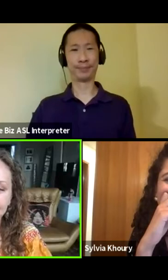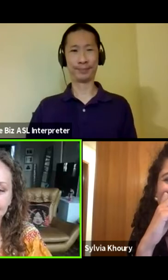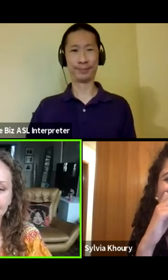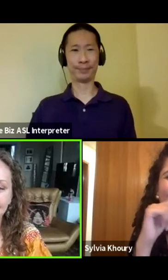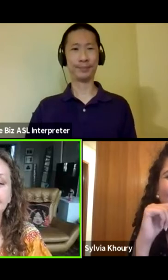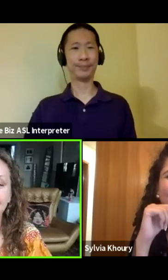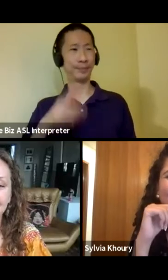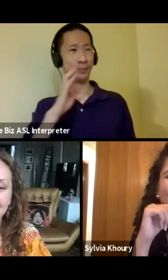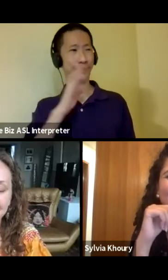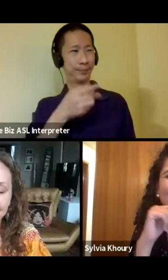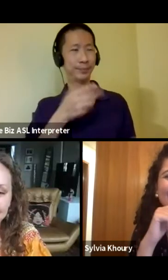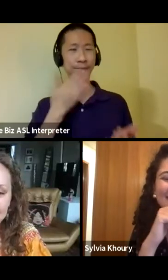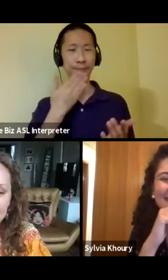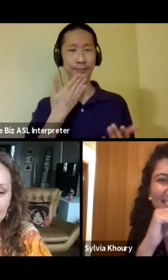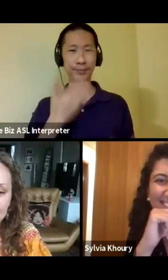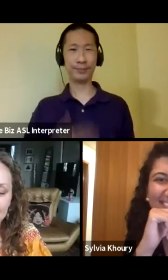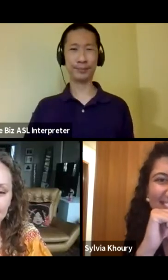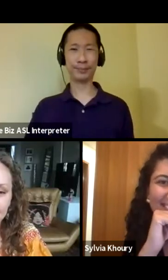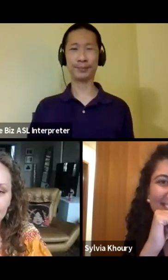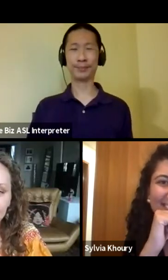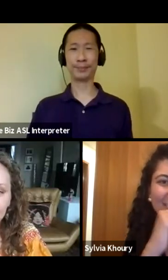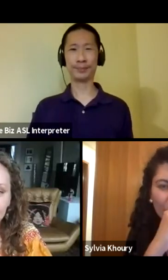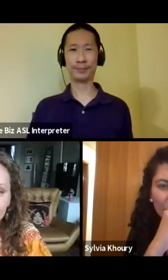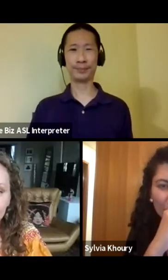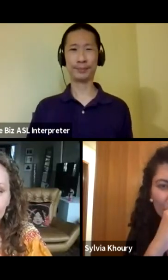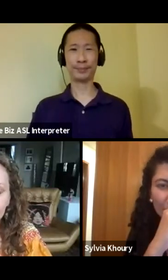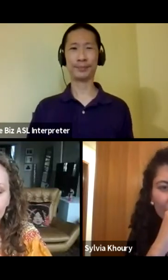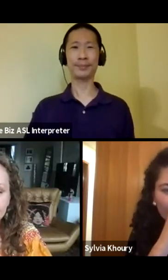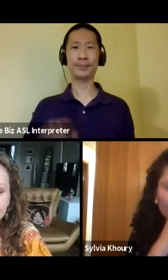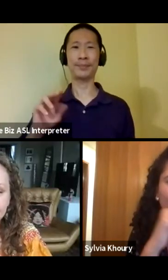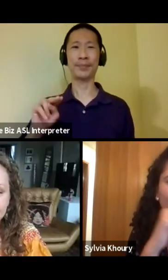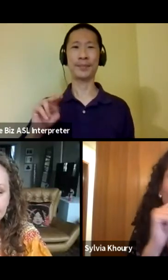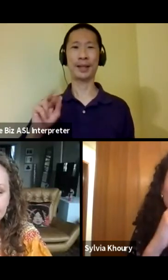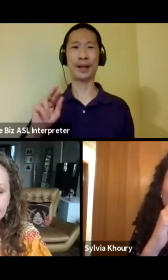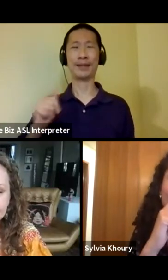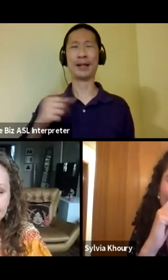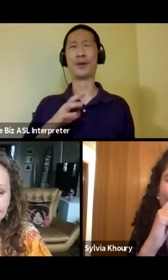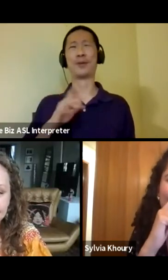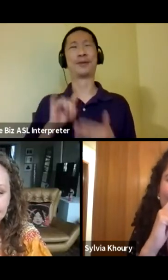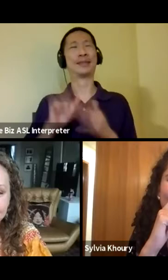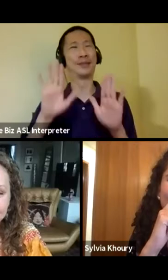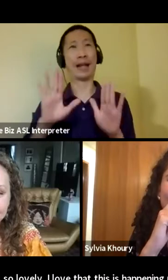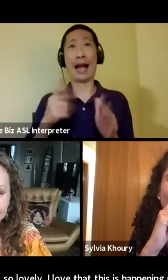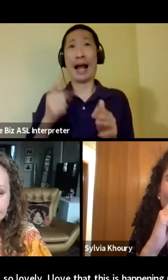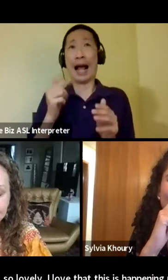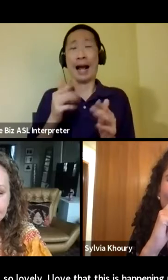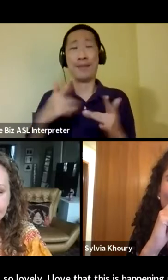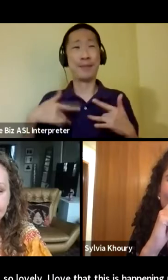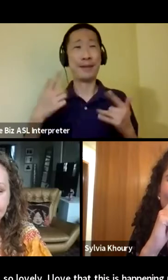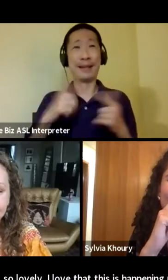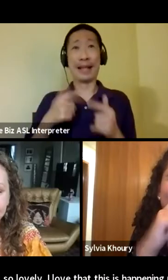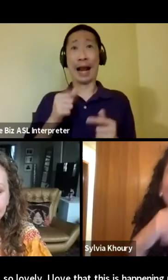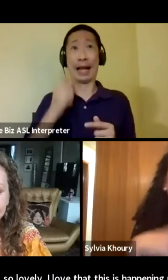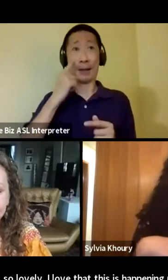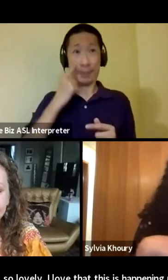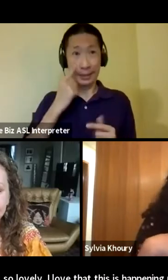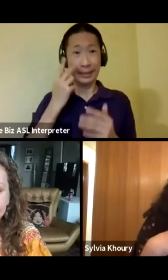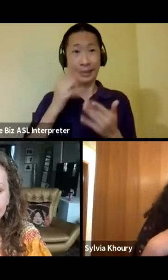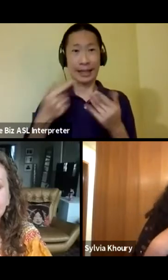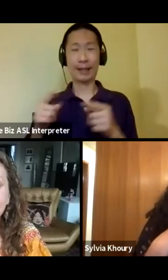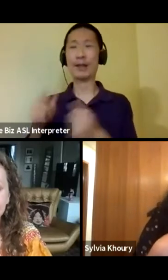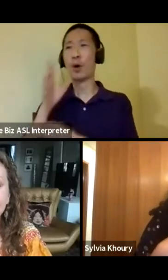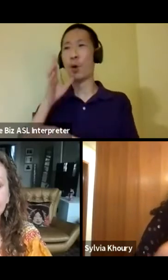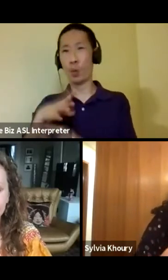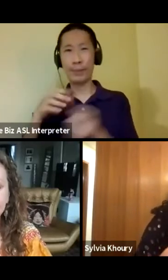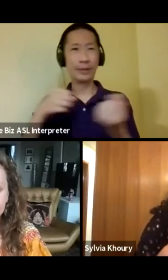On it. Thank you. This is so lovely. I love that this is happening right before our eyes. Women supporting